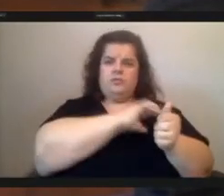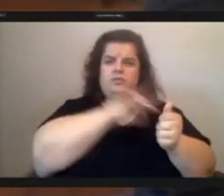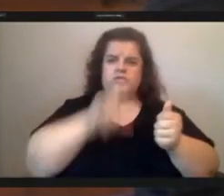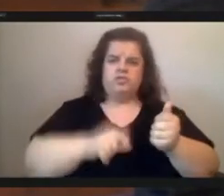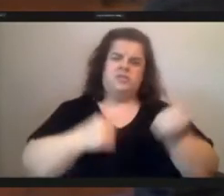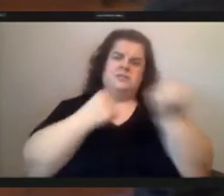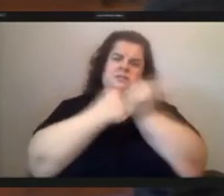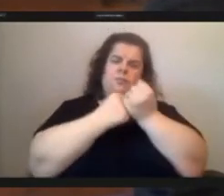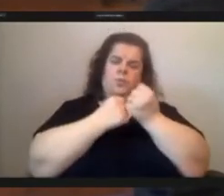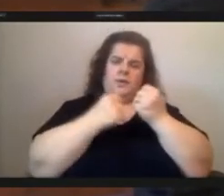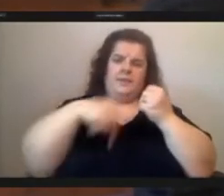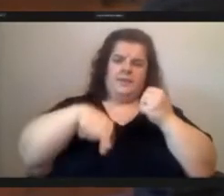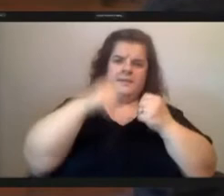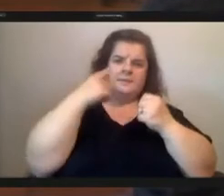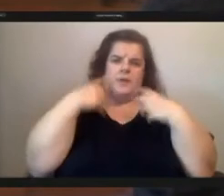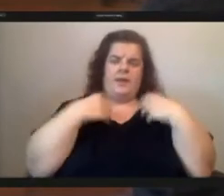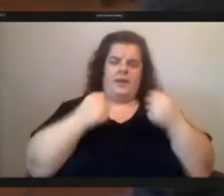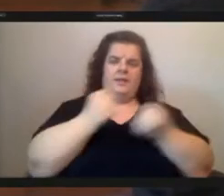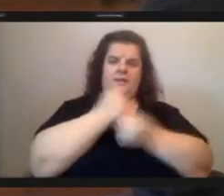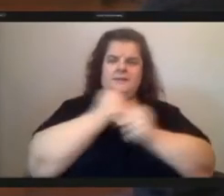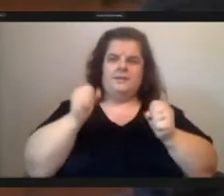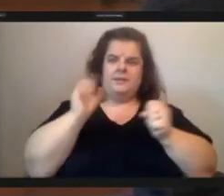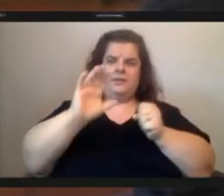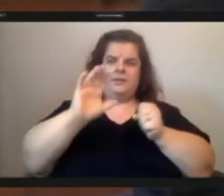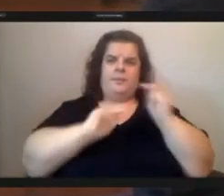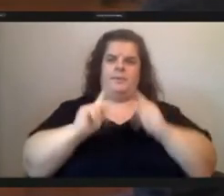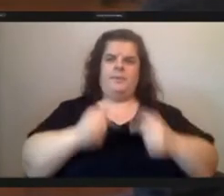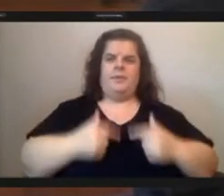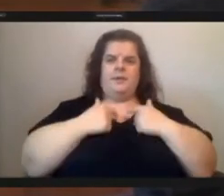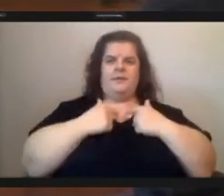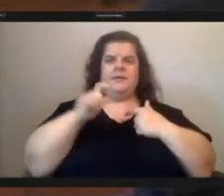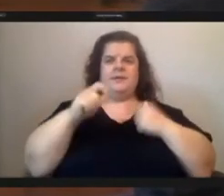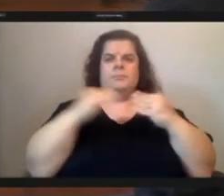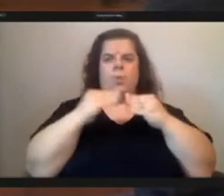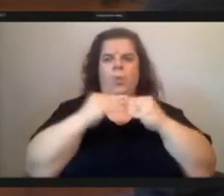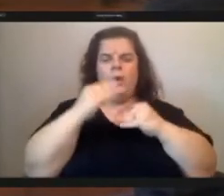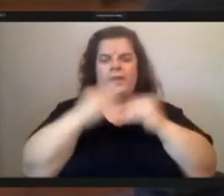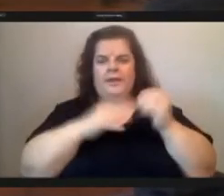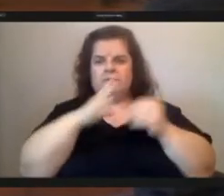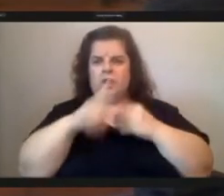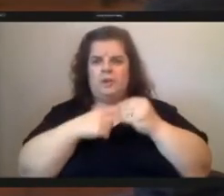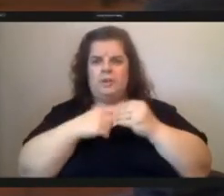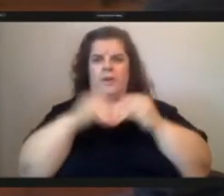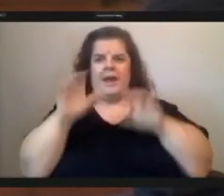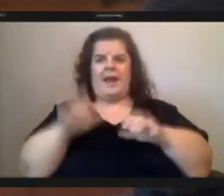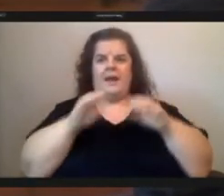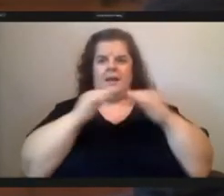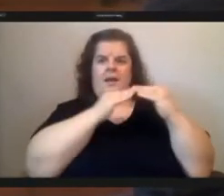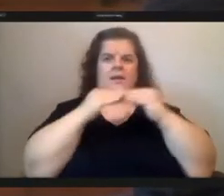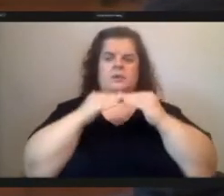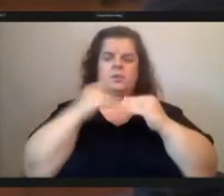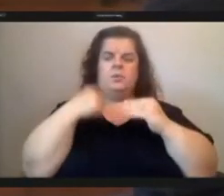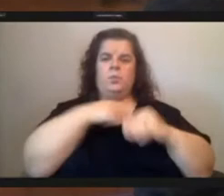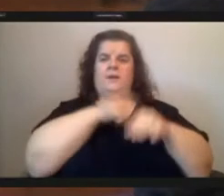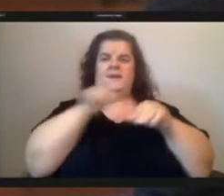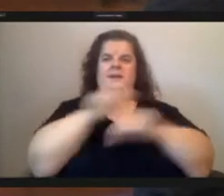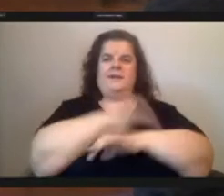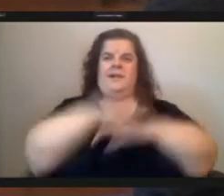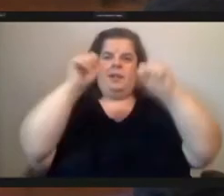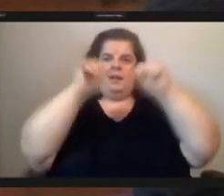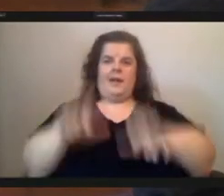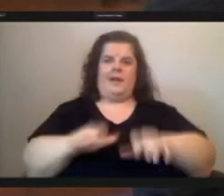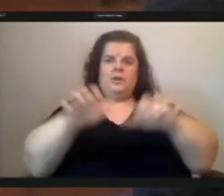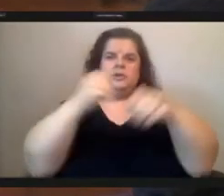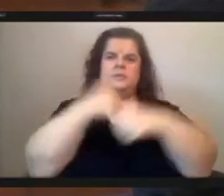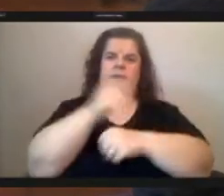constituents but we need more than just talk about equity we actually need action and that action is making the food justice fund a reality